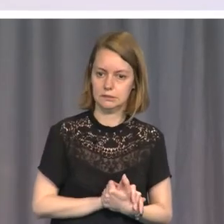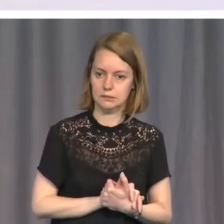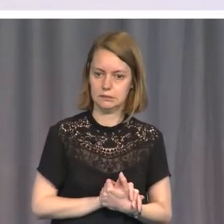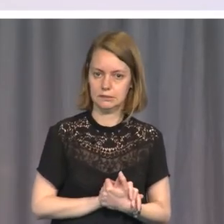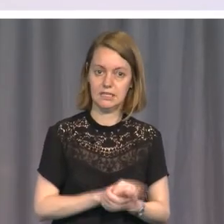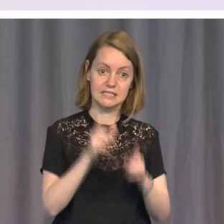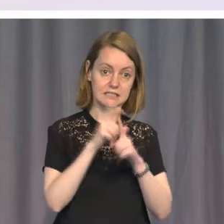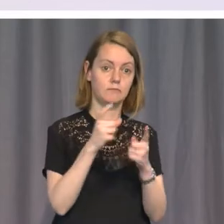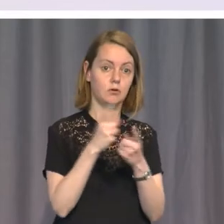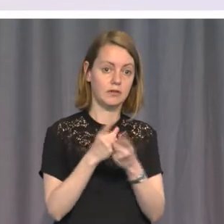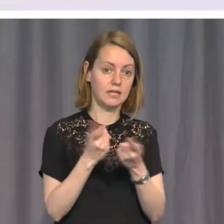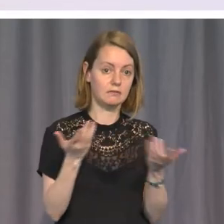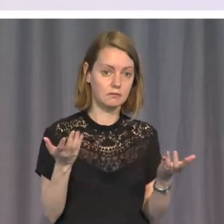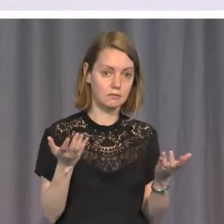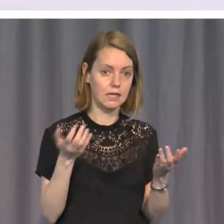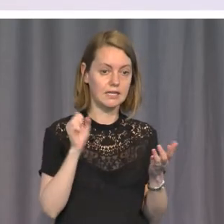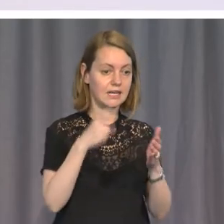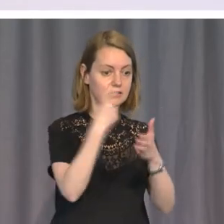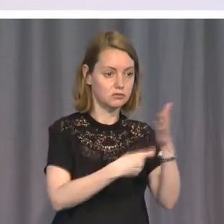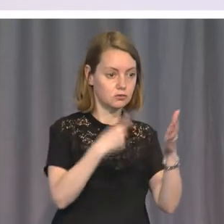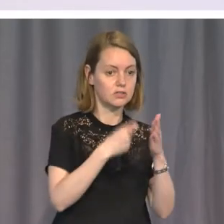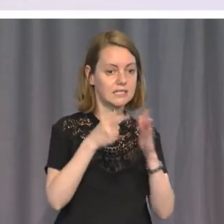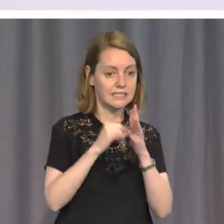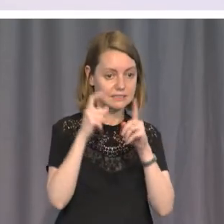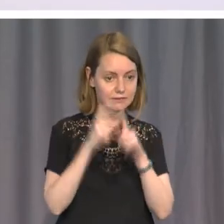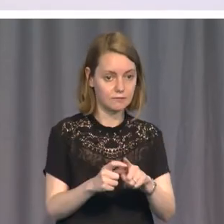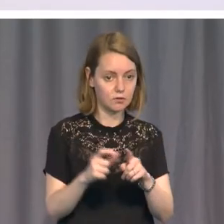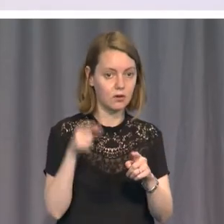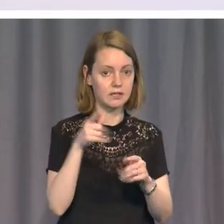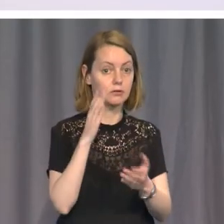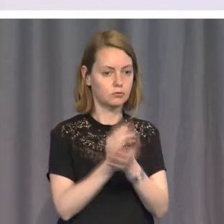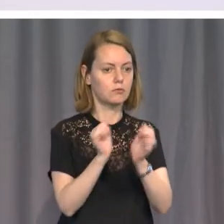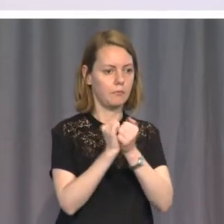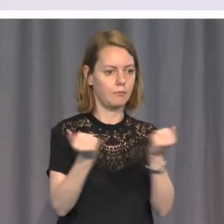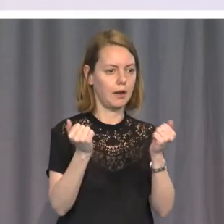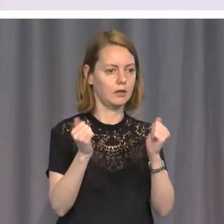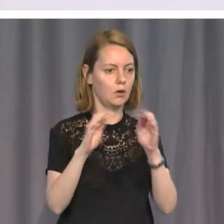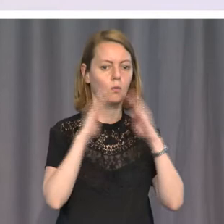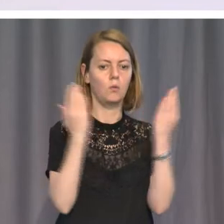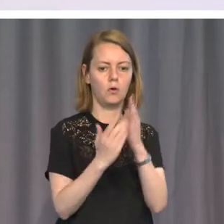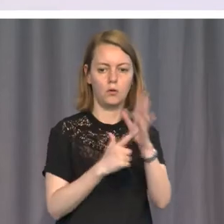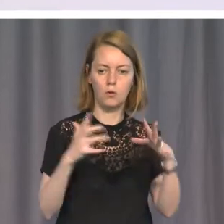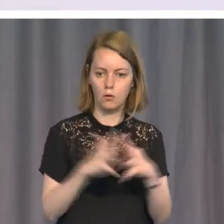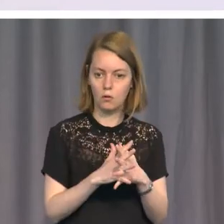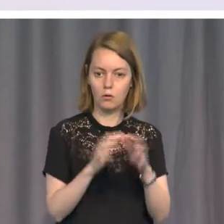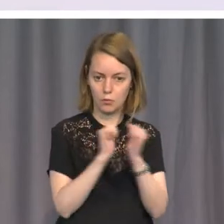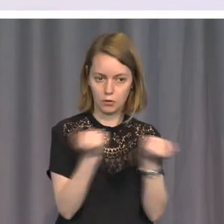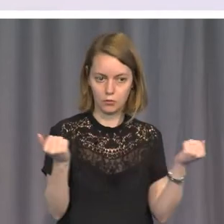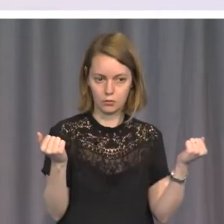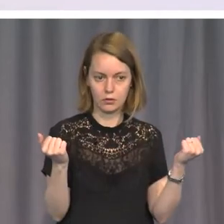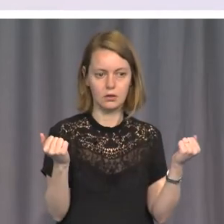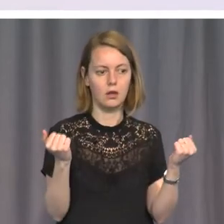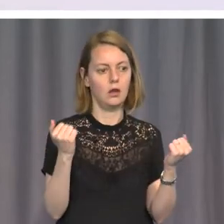happens, nor is torture or mass rape or mass murder. These are breaches of universal law, which must, when they happen,